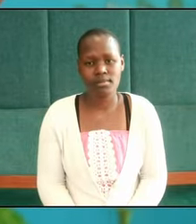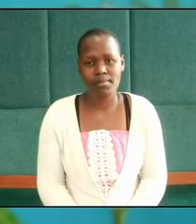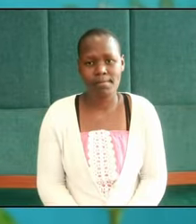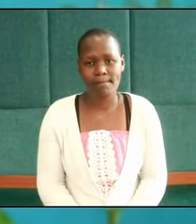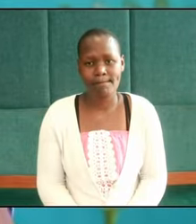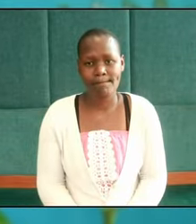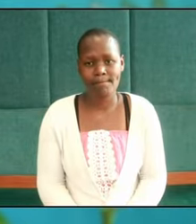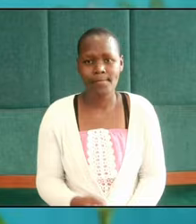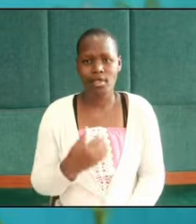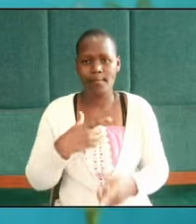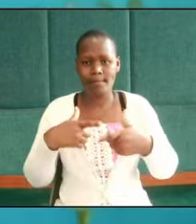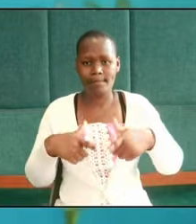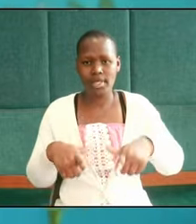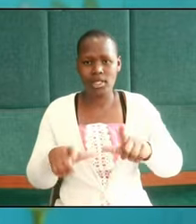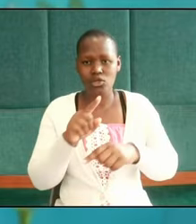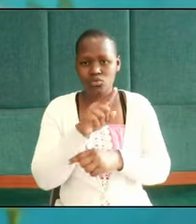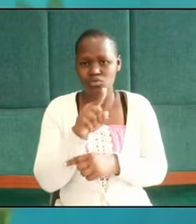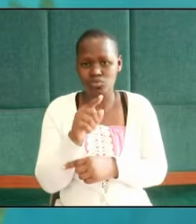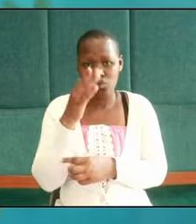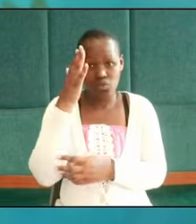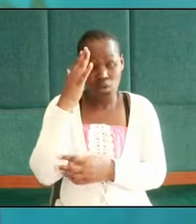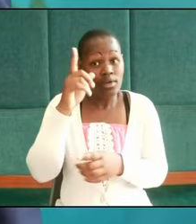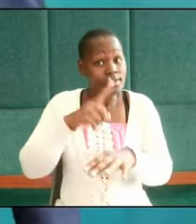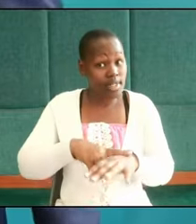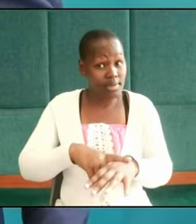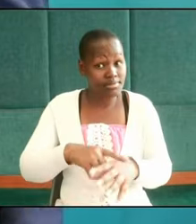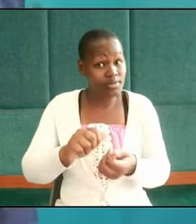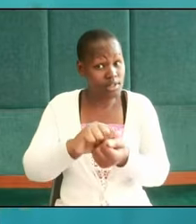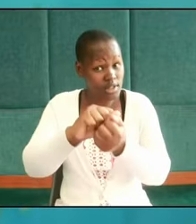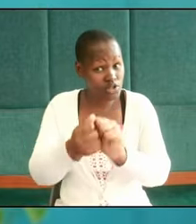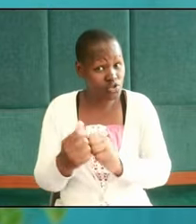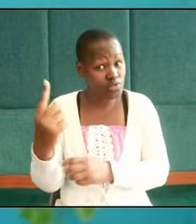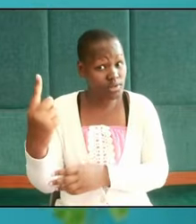I want to let you know that when transitions happen